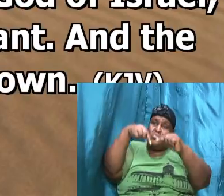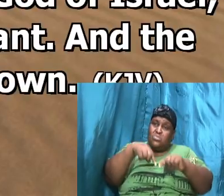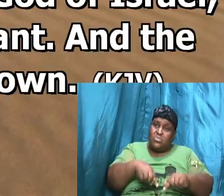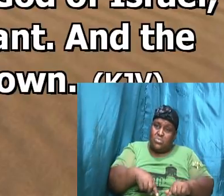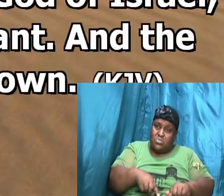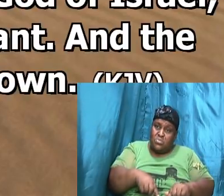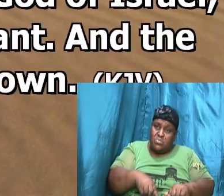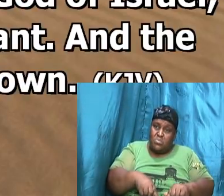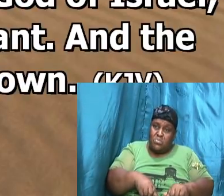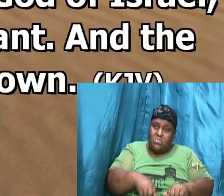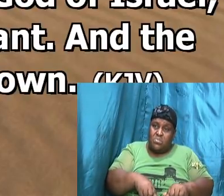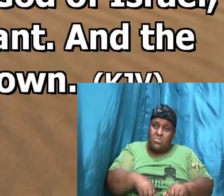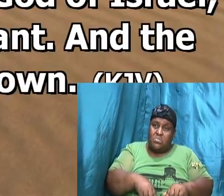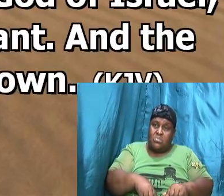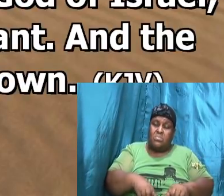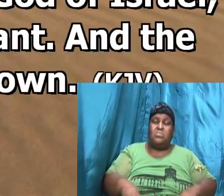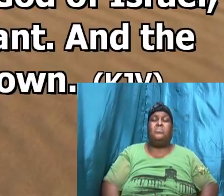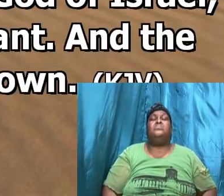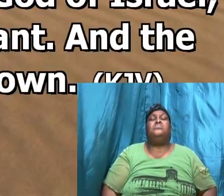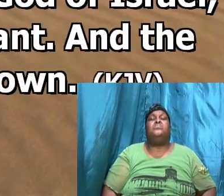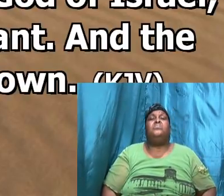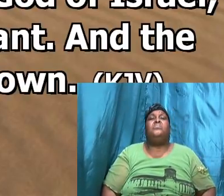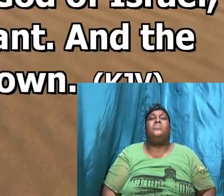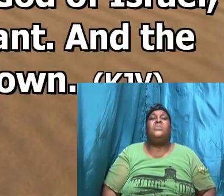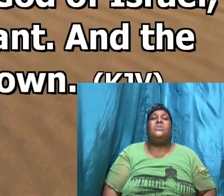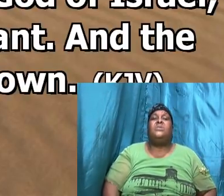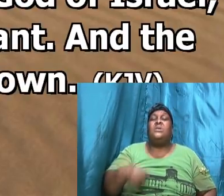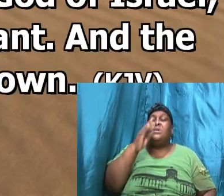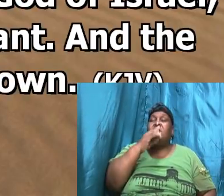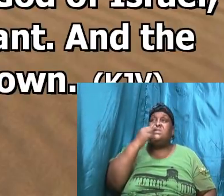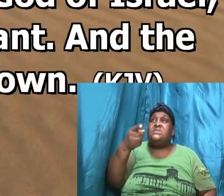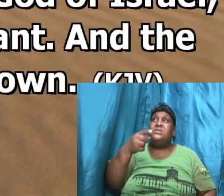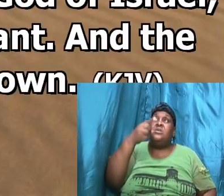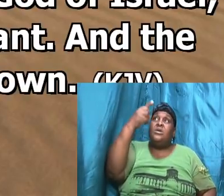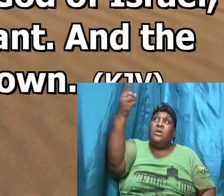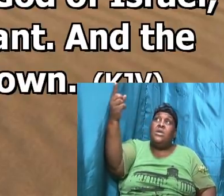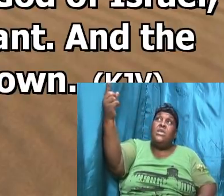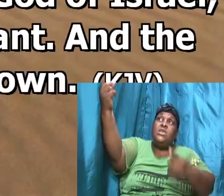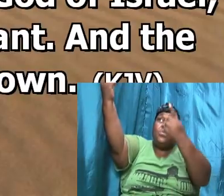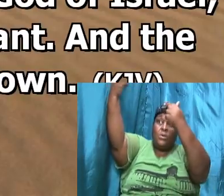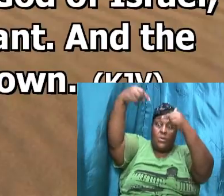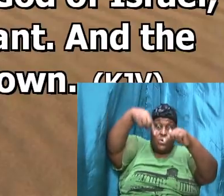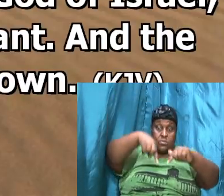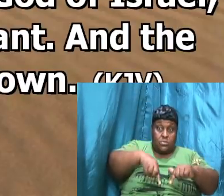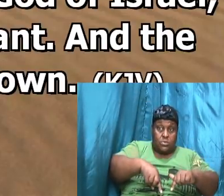year not more than that he will come down look here